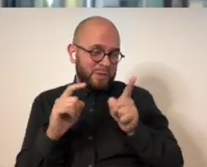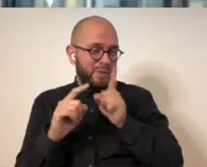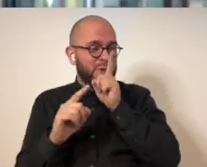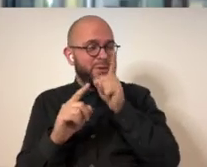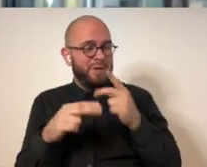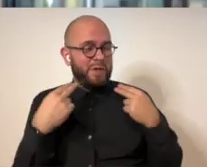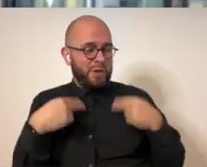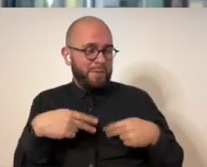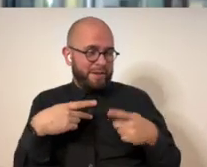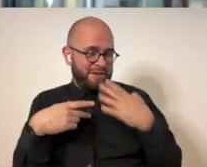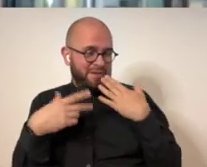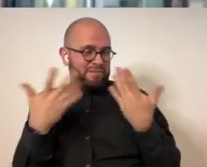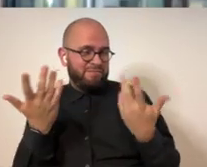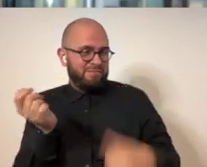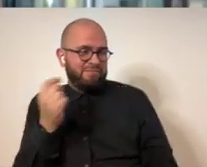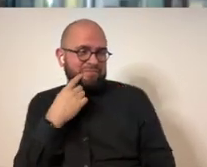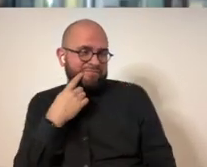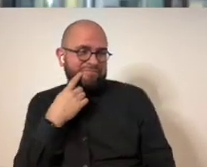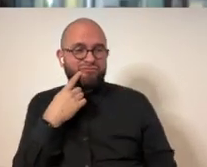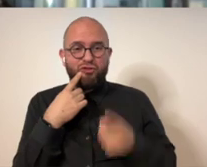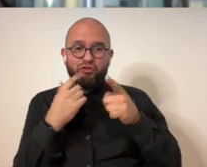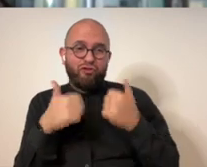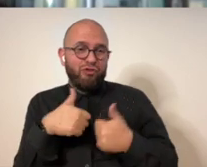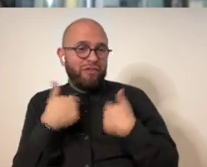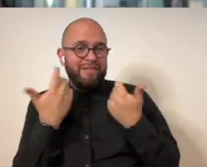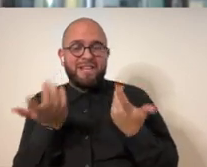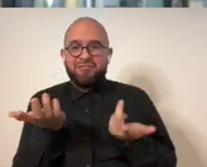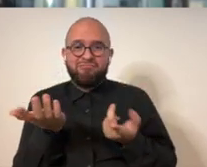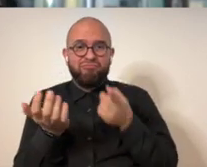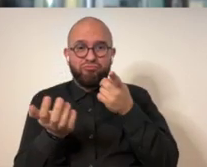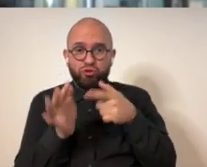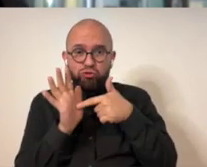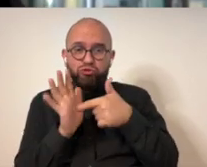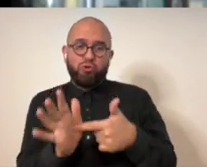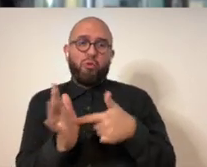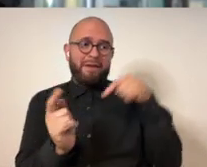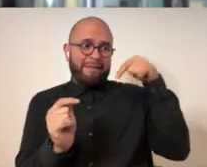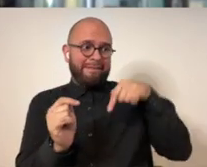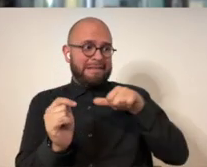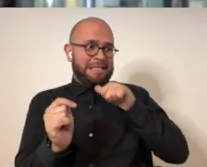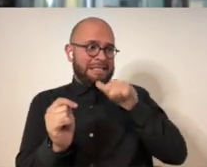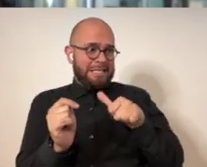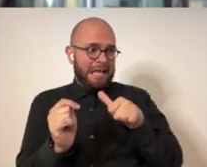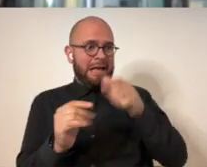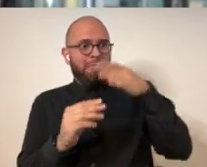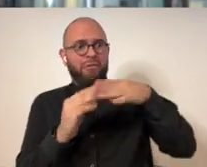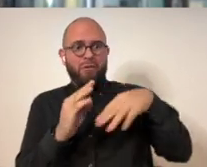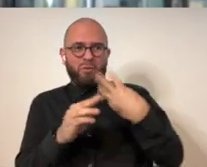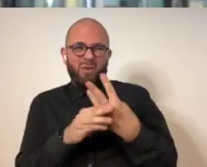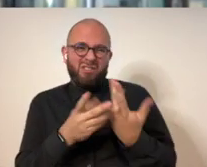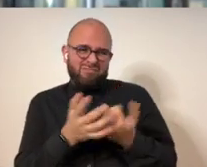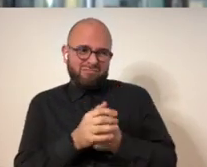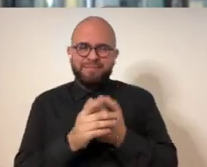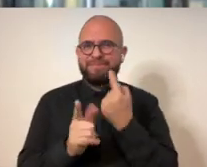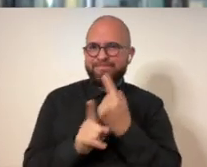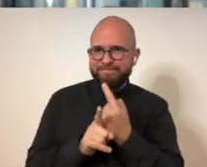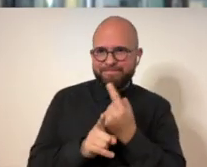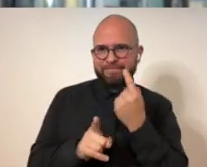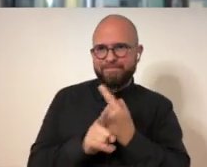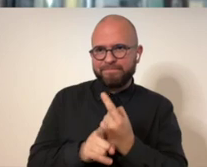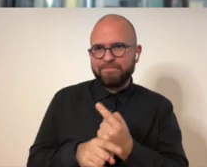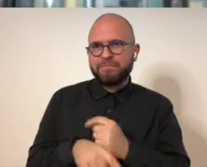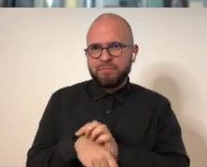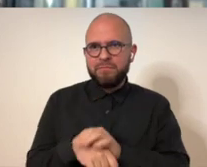But you're also a real human being in the world who's living and showing that this